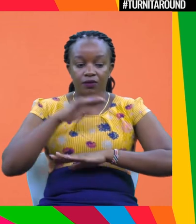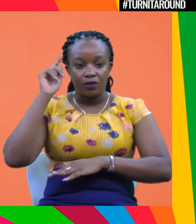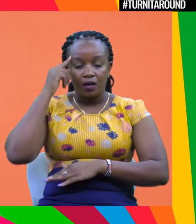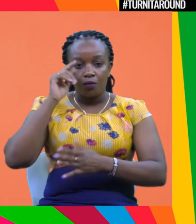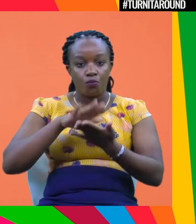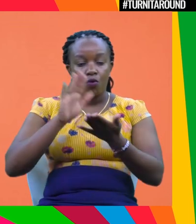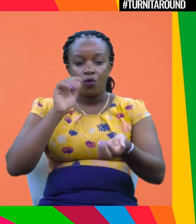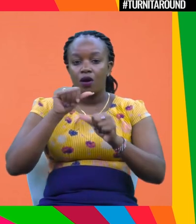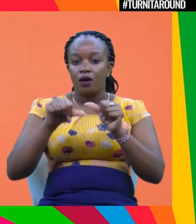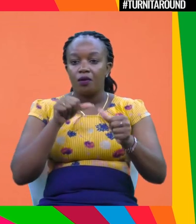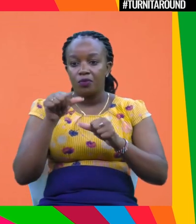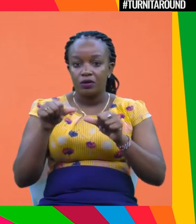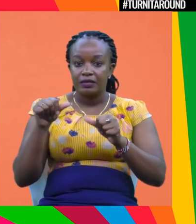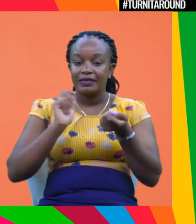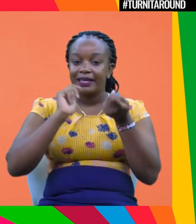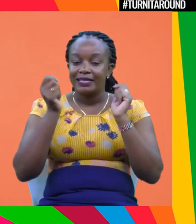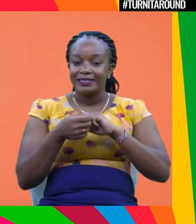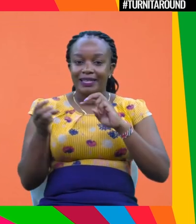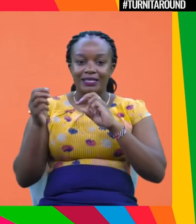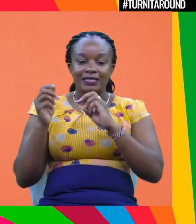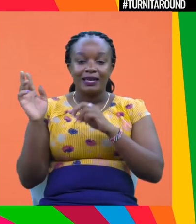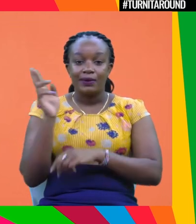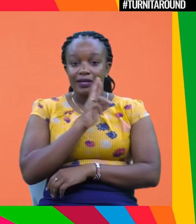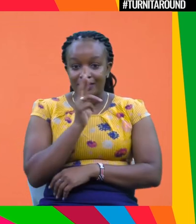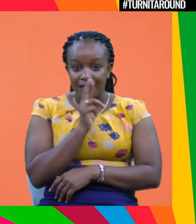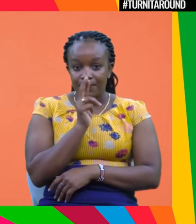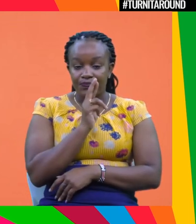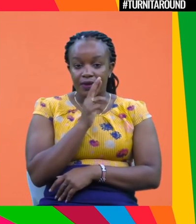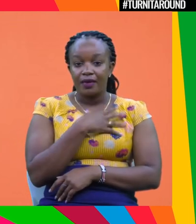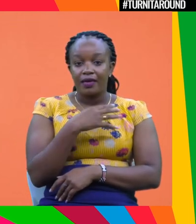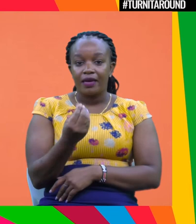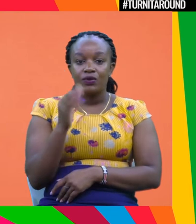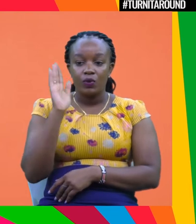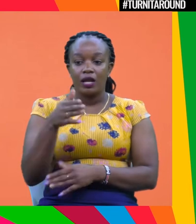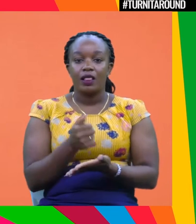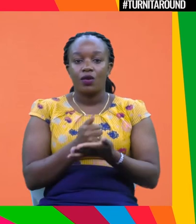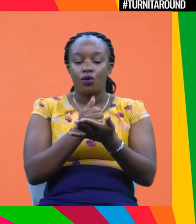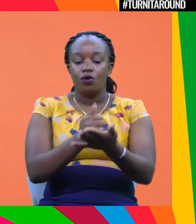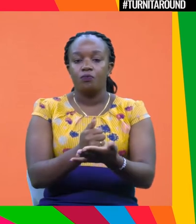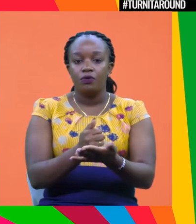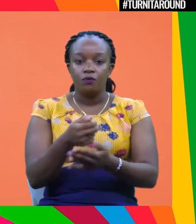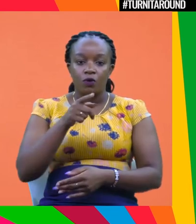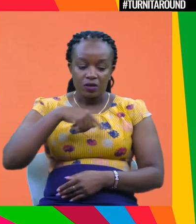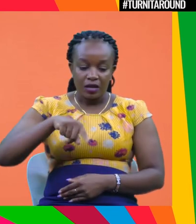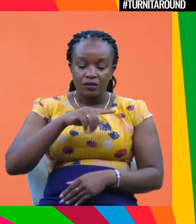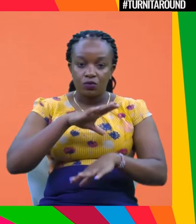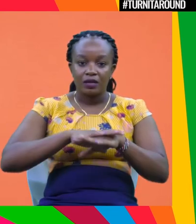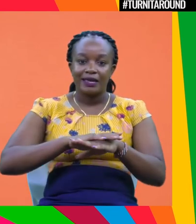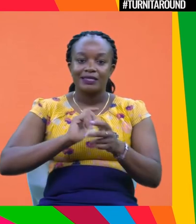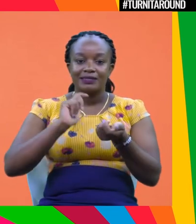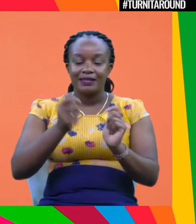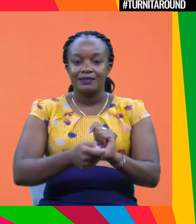to think more about climate change risks and portfolios. And that will also help for us to get traction.